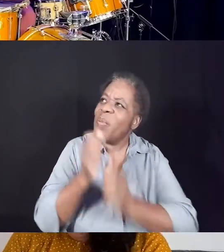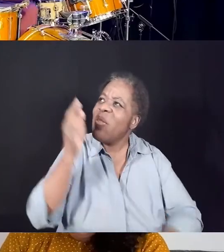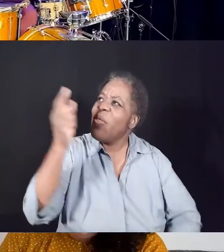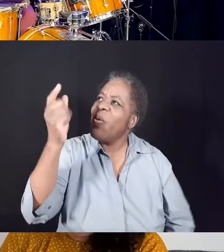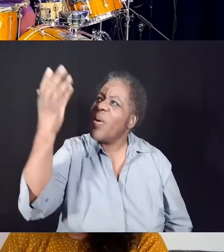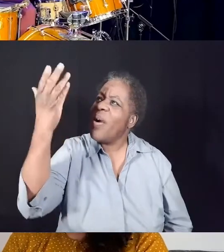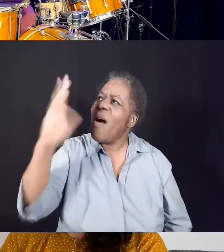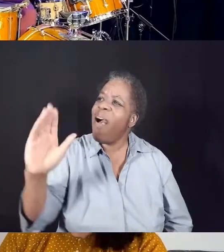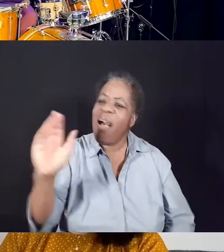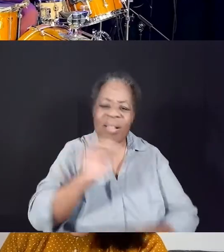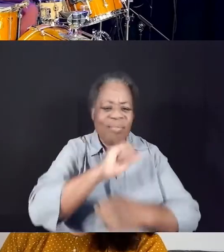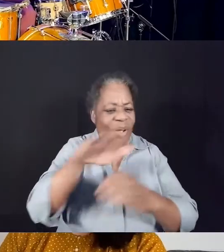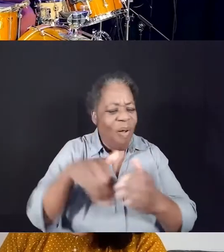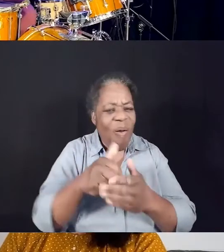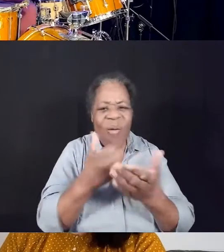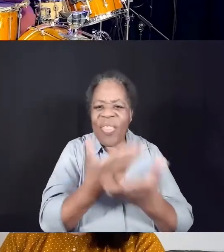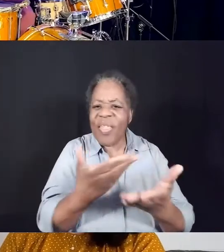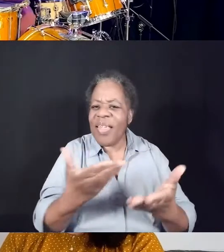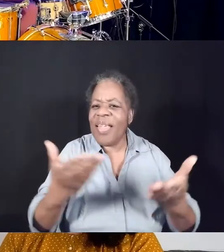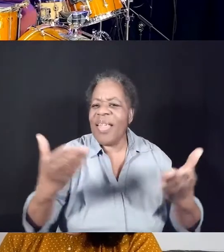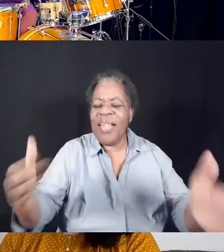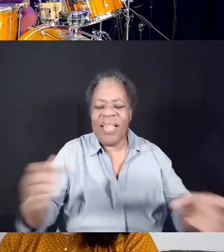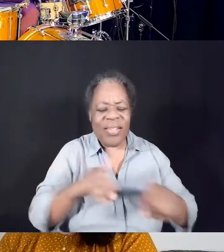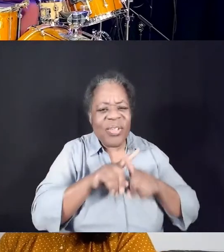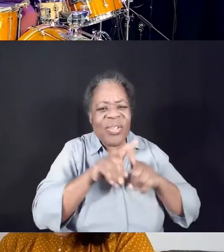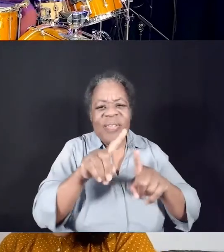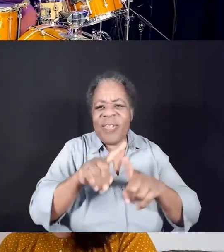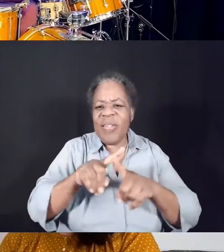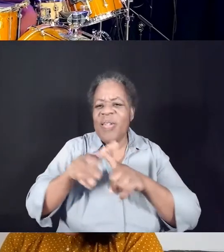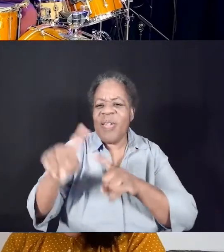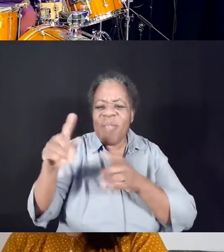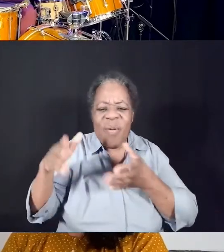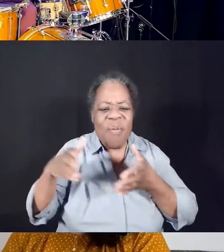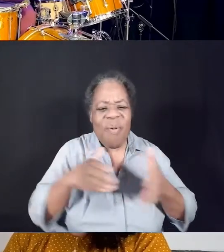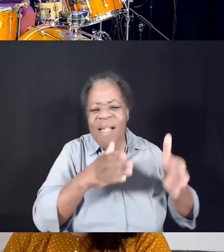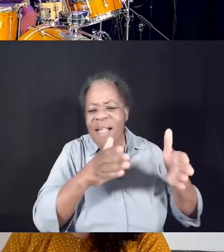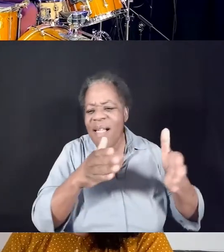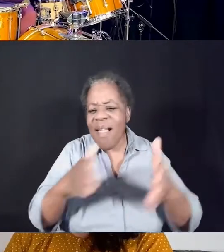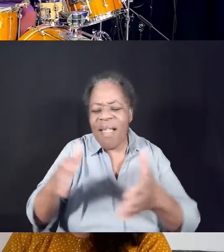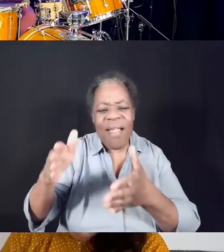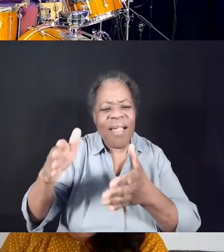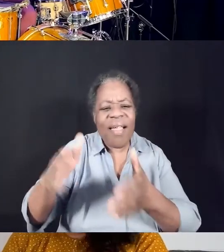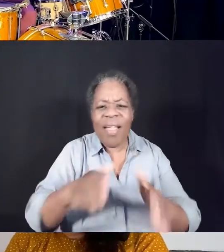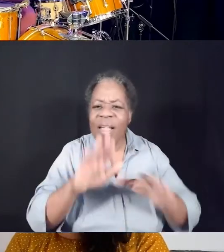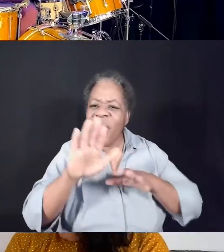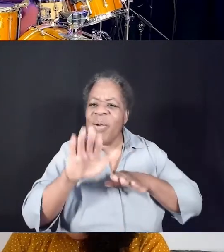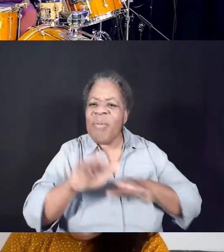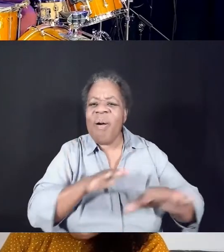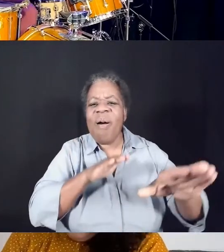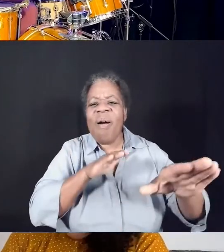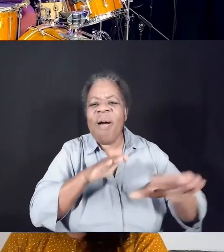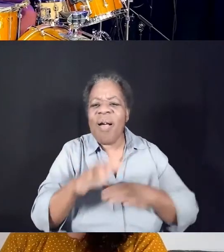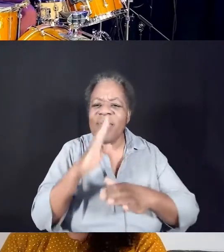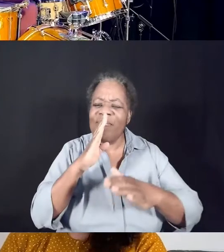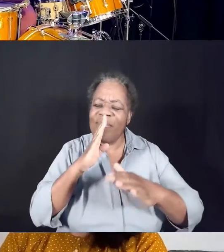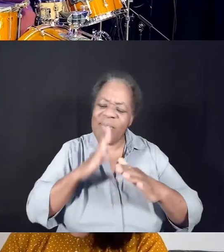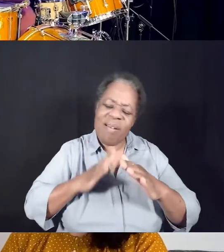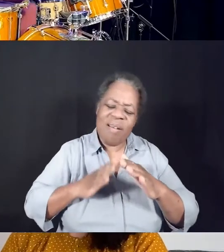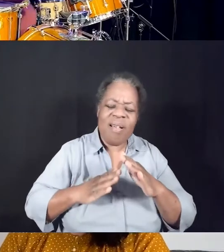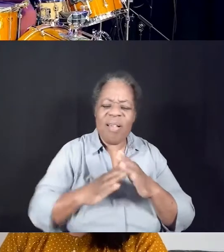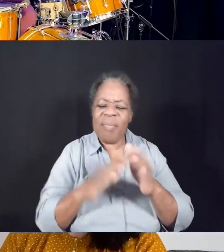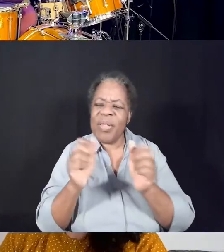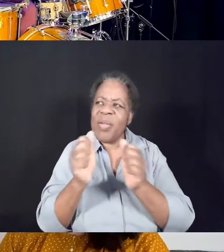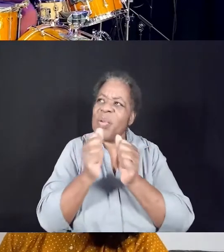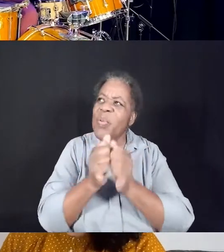things, in all ways, walk humbly with You, God.